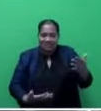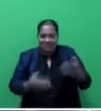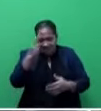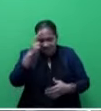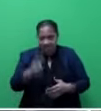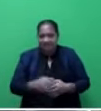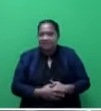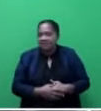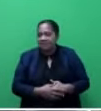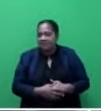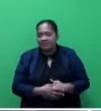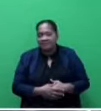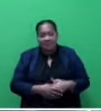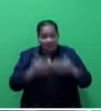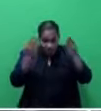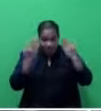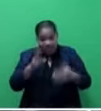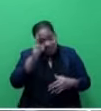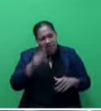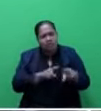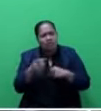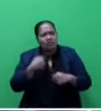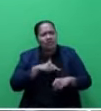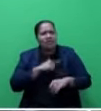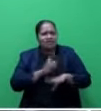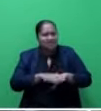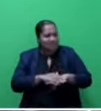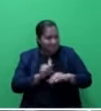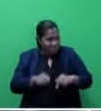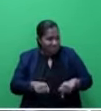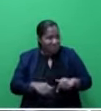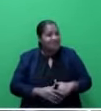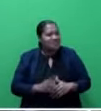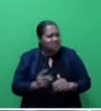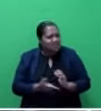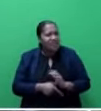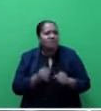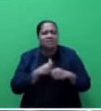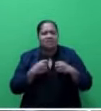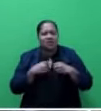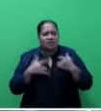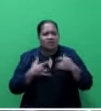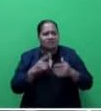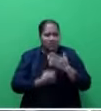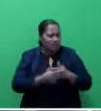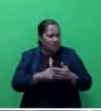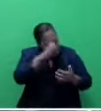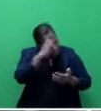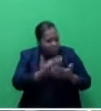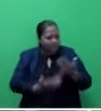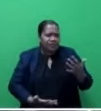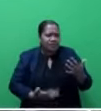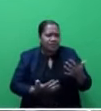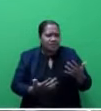Mr Speaker, sir, most of us sitting in this Honourable House, sometimes in our lives, have experienced a